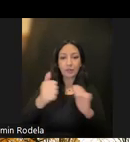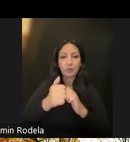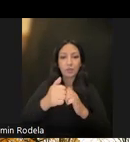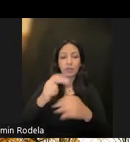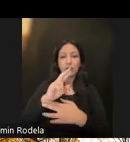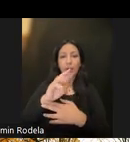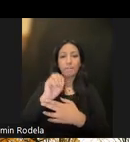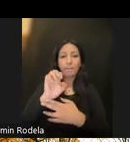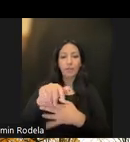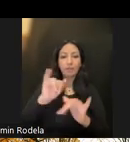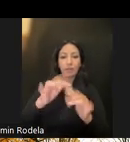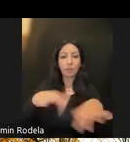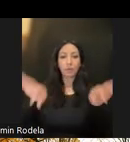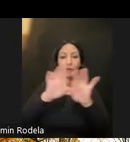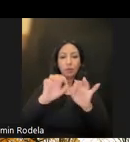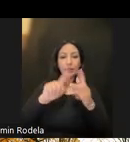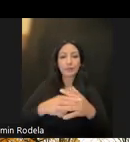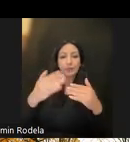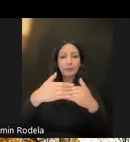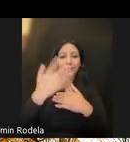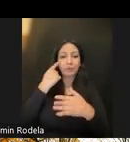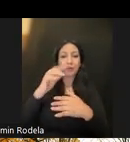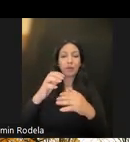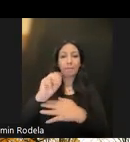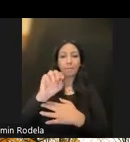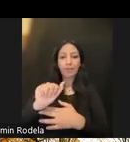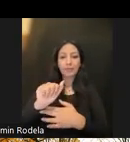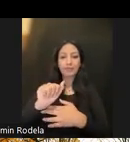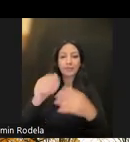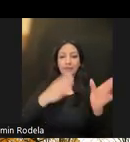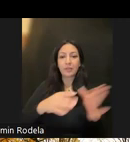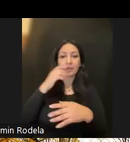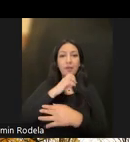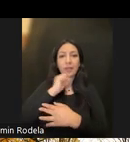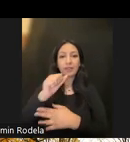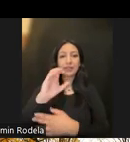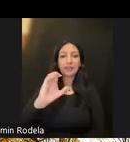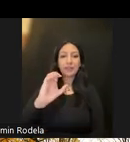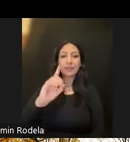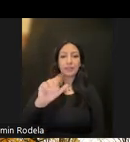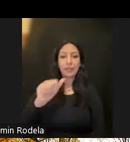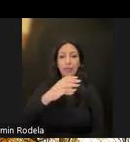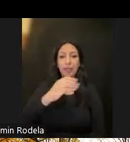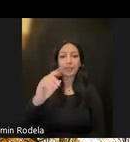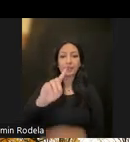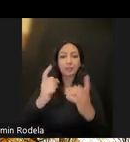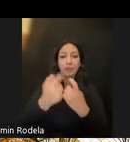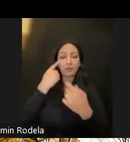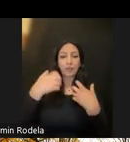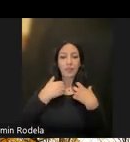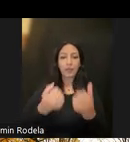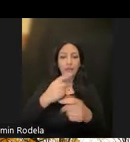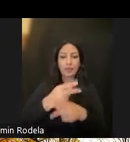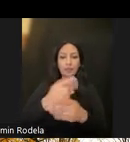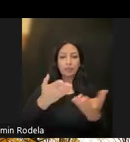This is a key initiative of the Master Plan for Aging that CDA and Department of Health Care Services are partnering